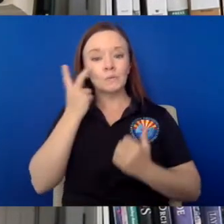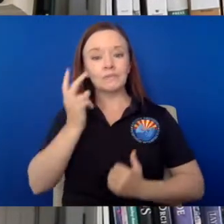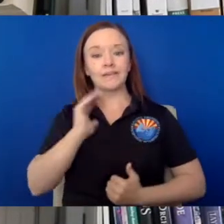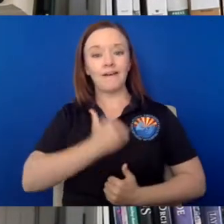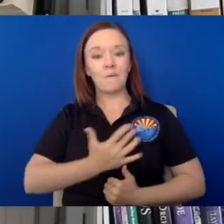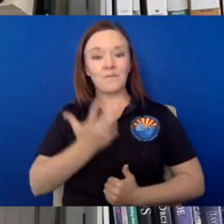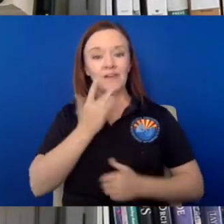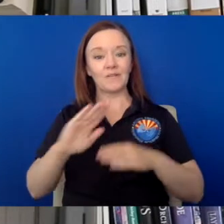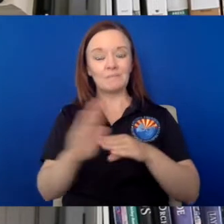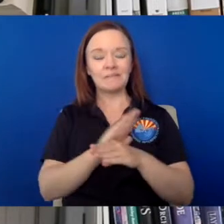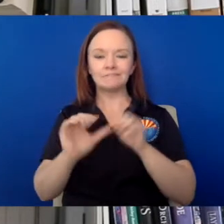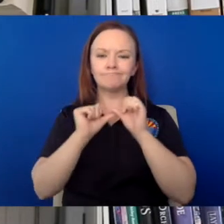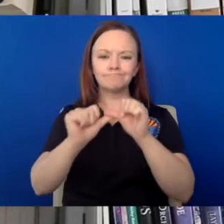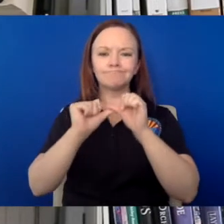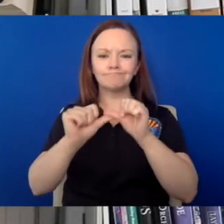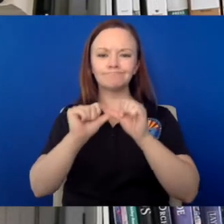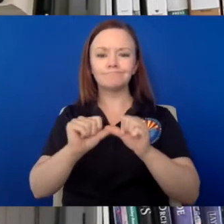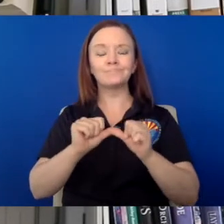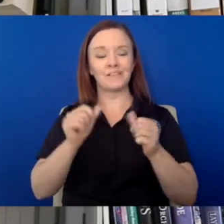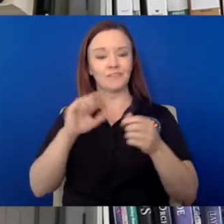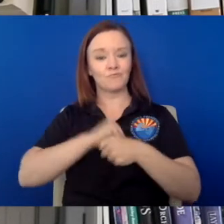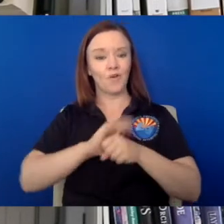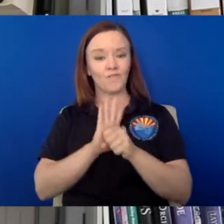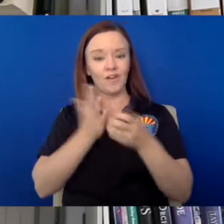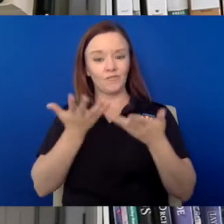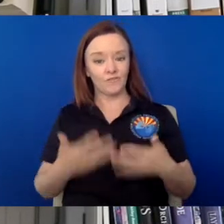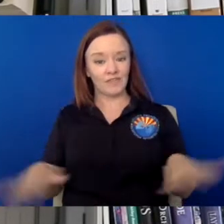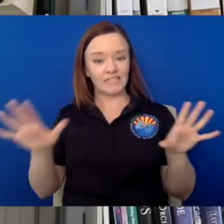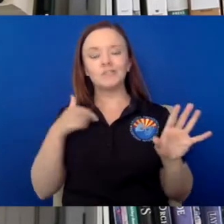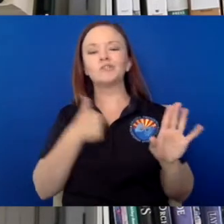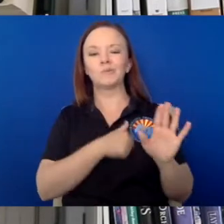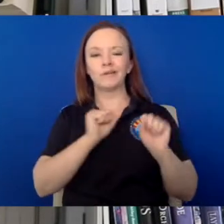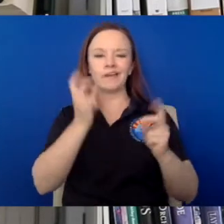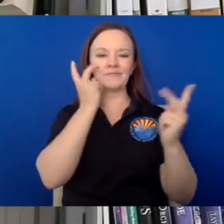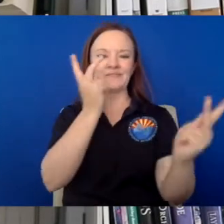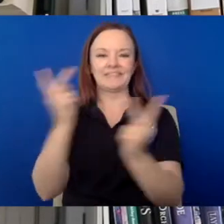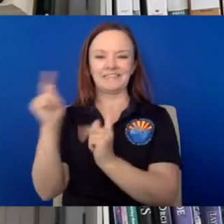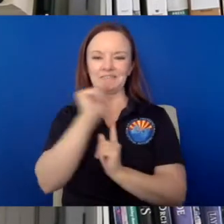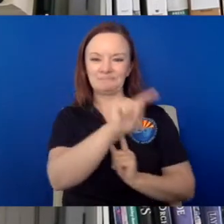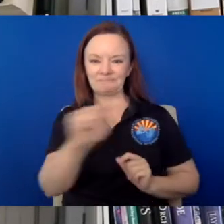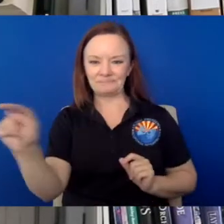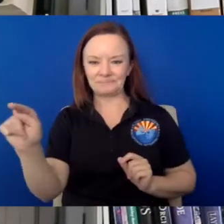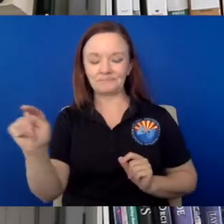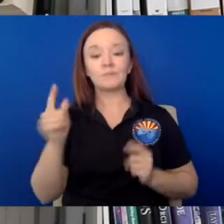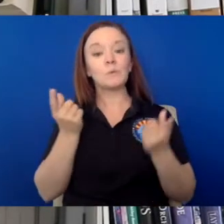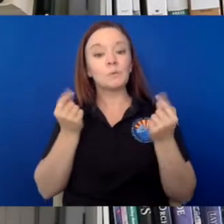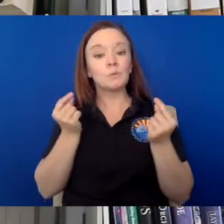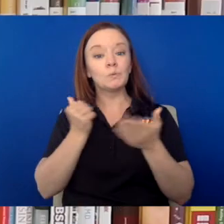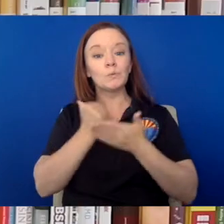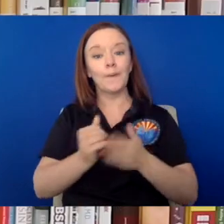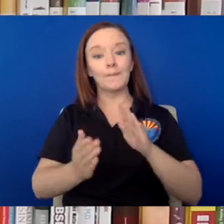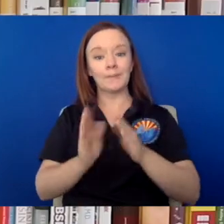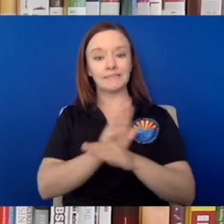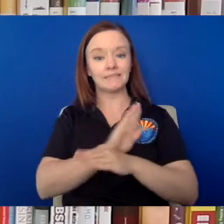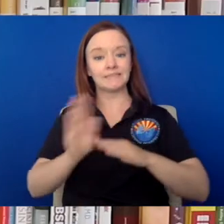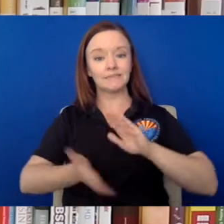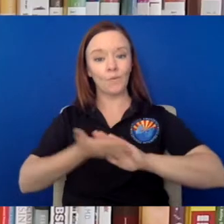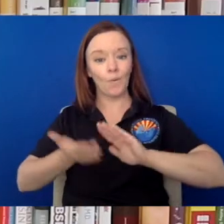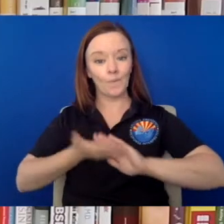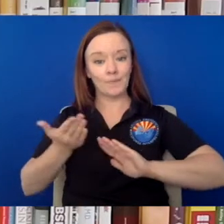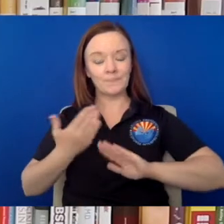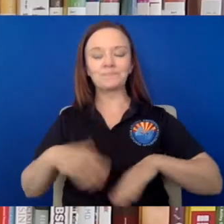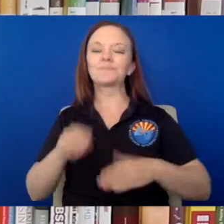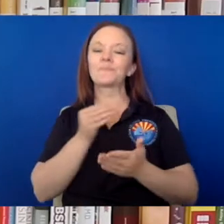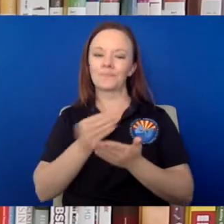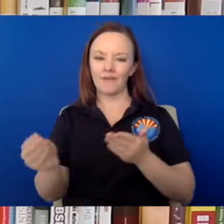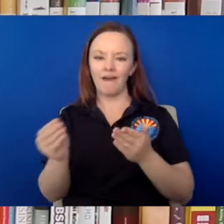after this crisis is over. Here are a few things you can do to help business stay afloat. You can buy